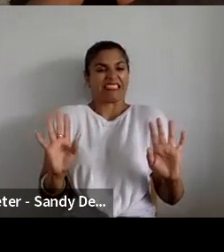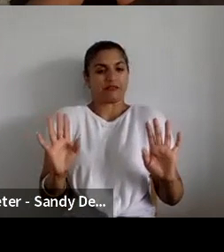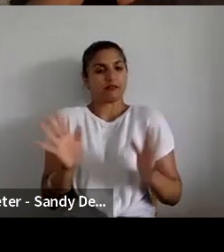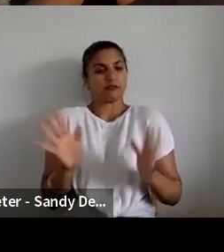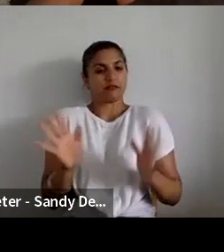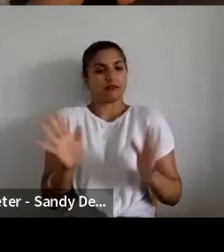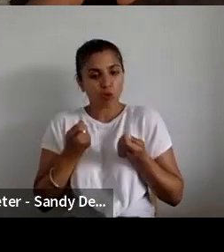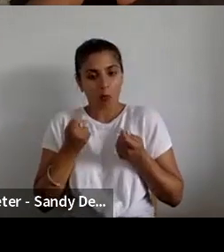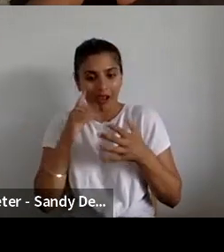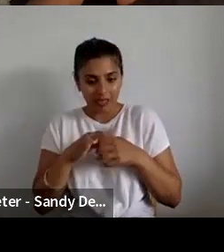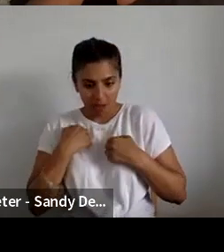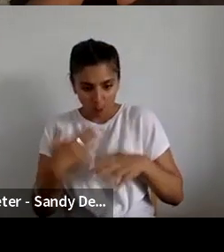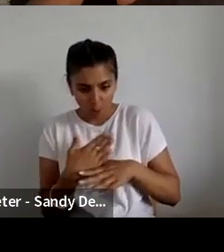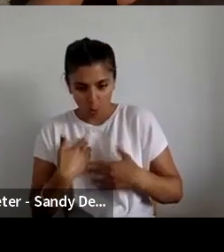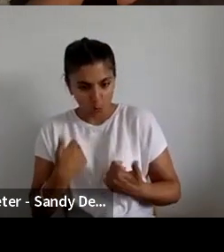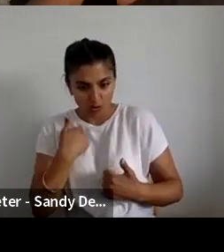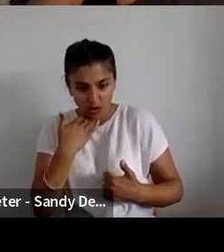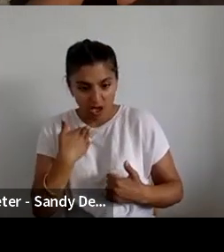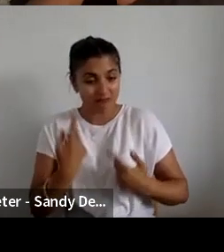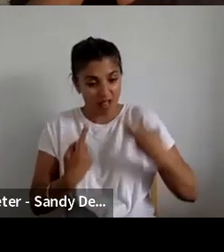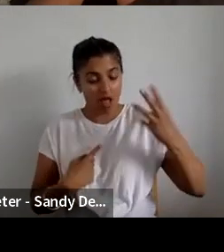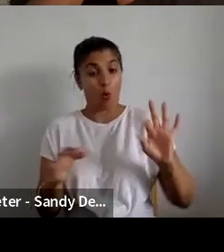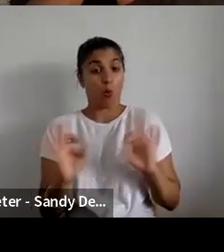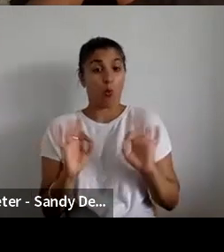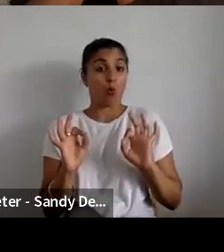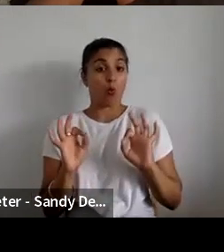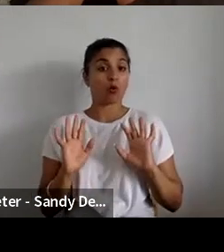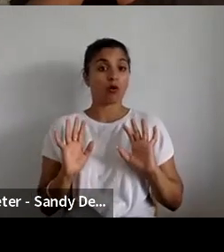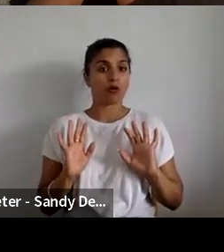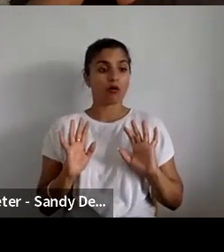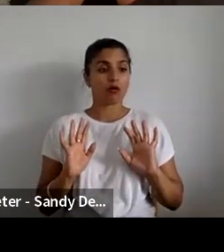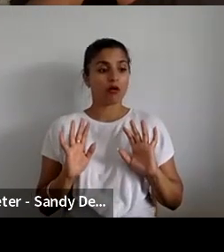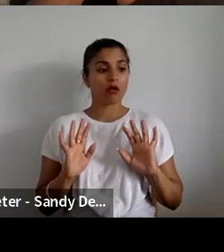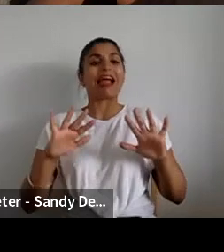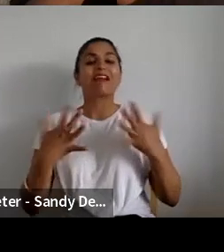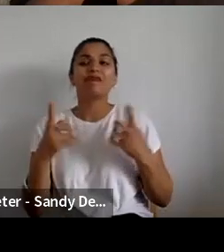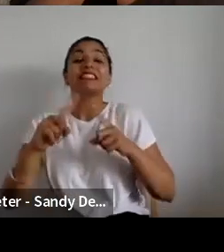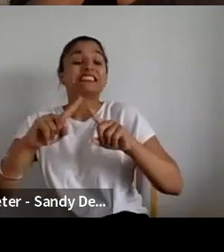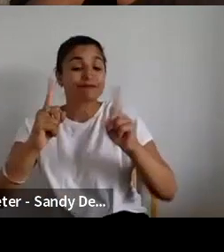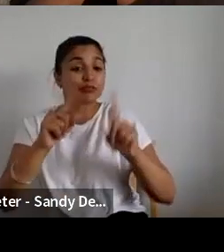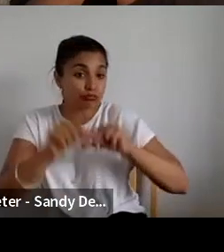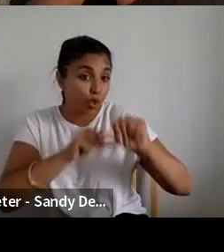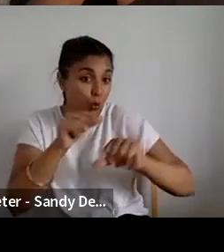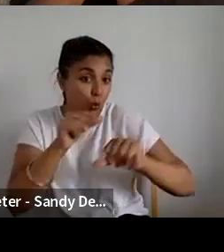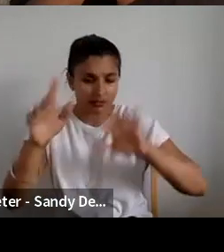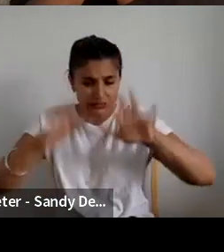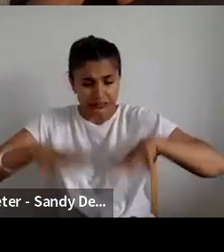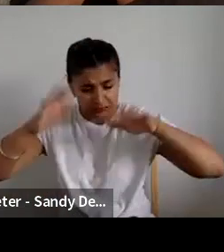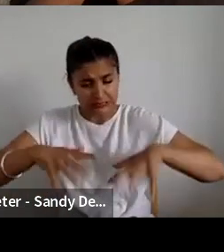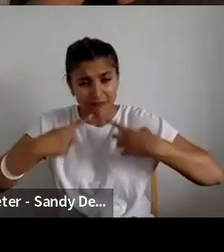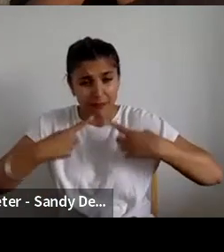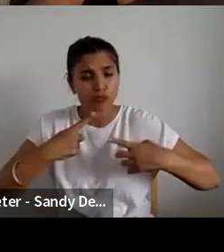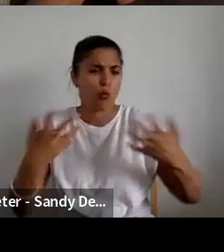the amount of effort you have to put in is higher, then yes, maybe emotionally that's a different situation. But